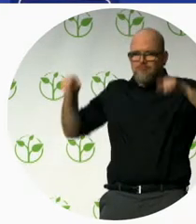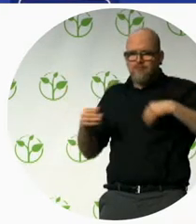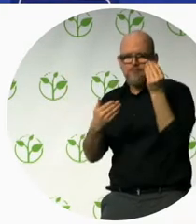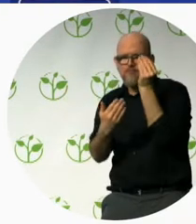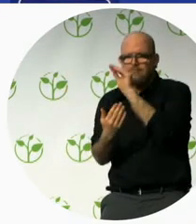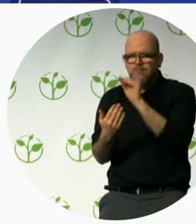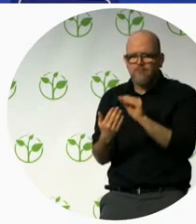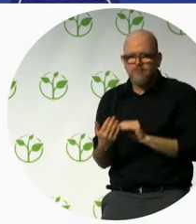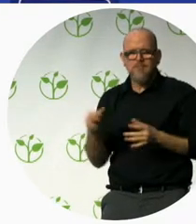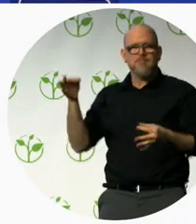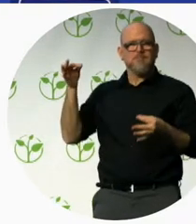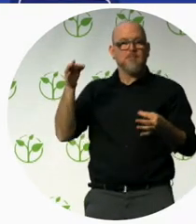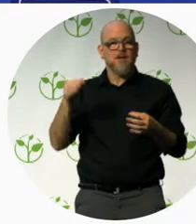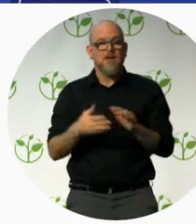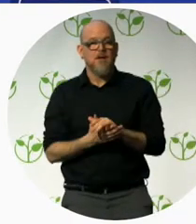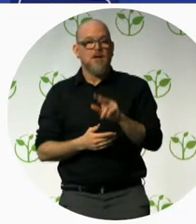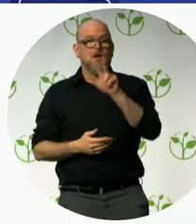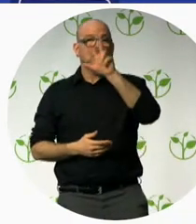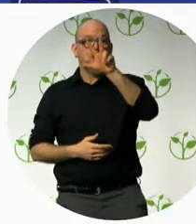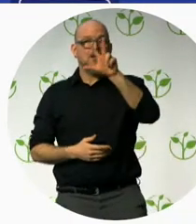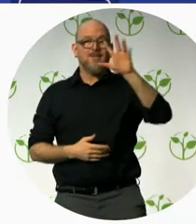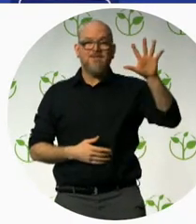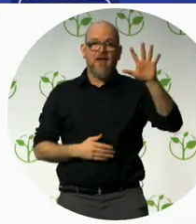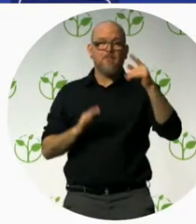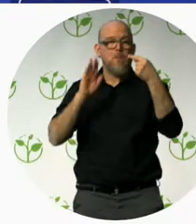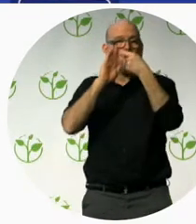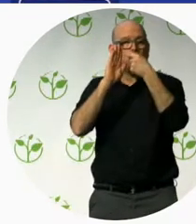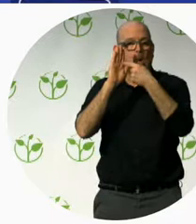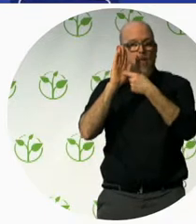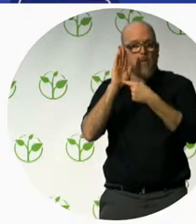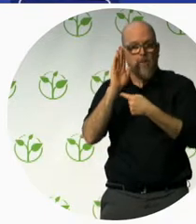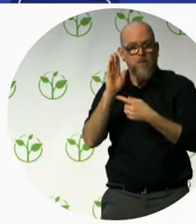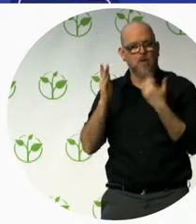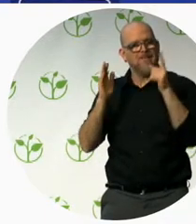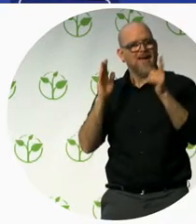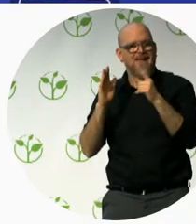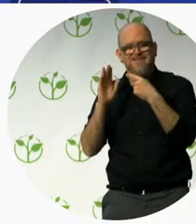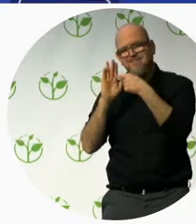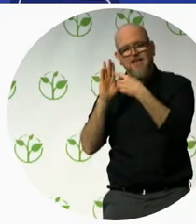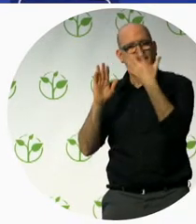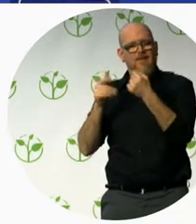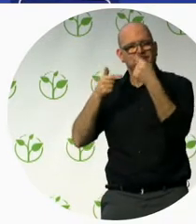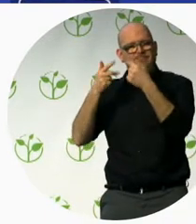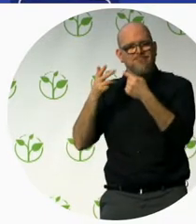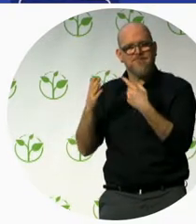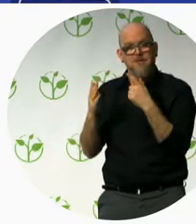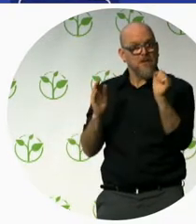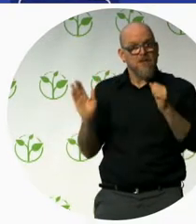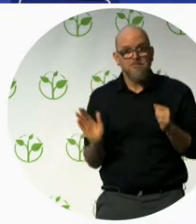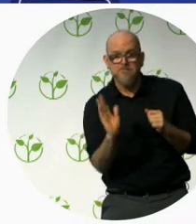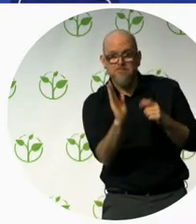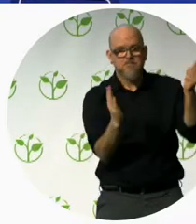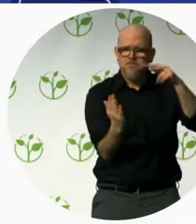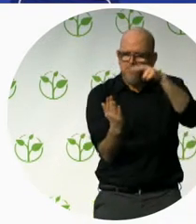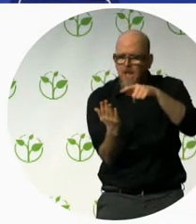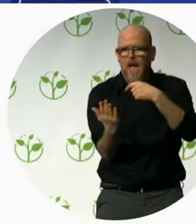for all our hotels. So that means if we are taking over a hotel and we have just bought over 45 hotels in Finland, so we are going